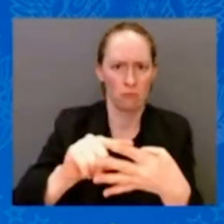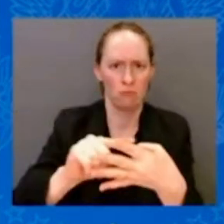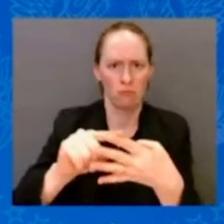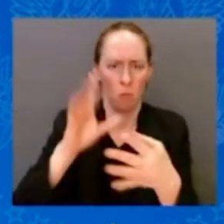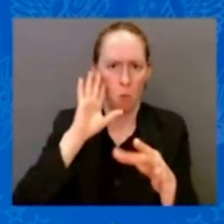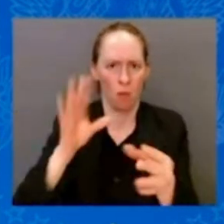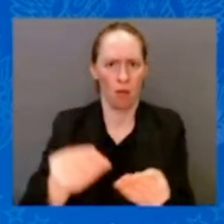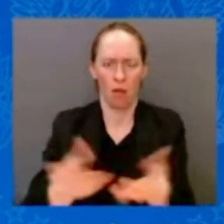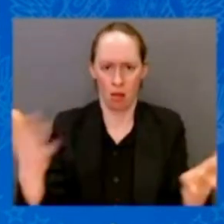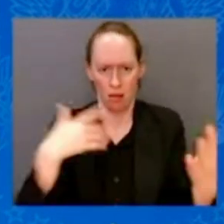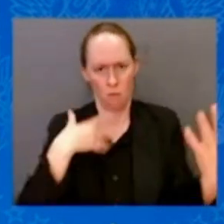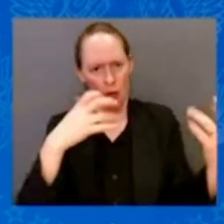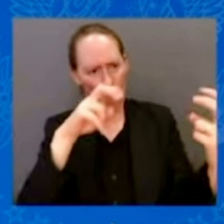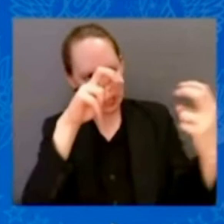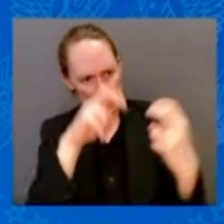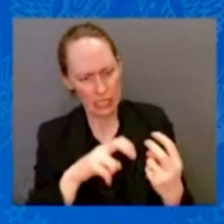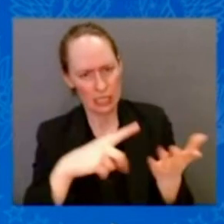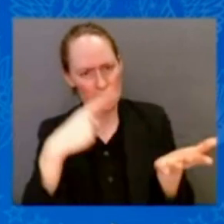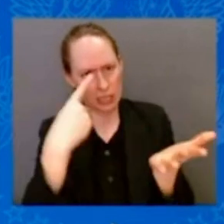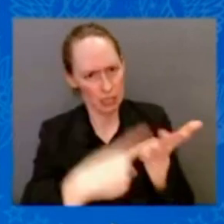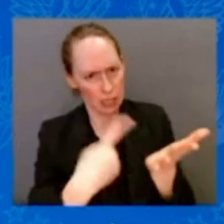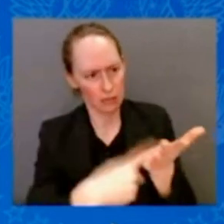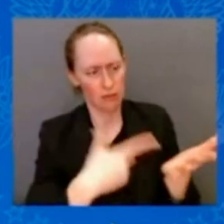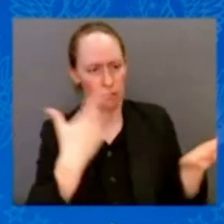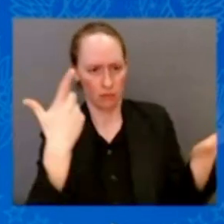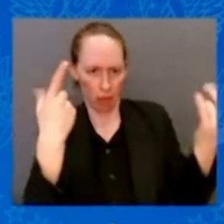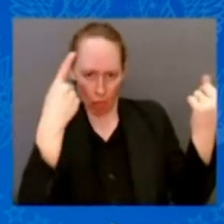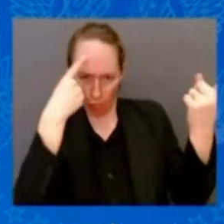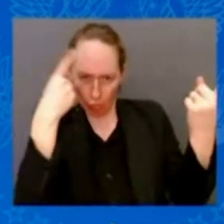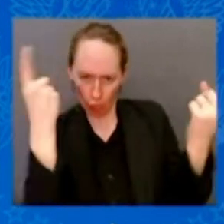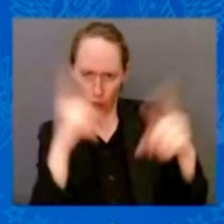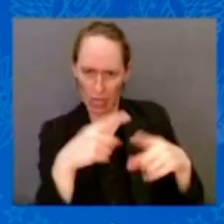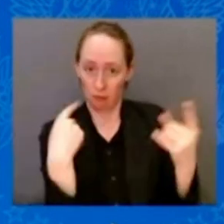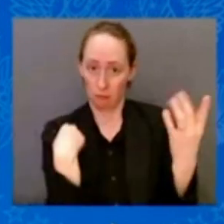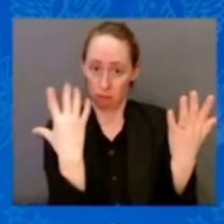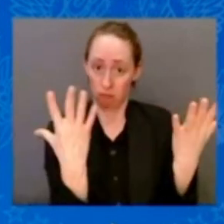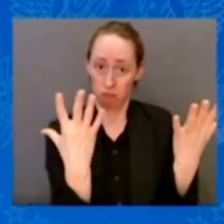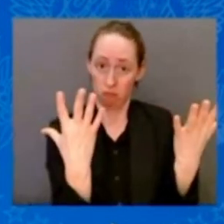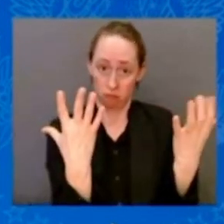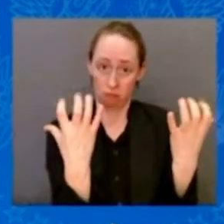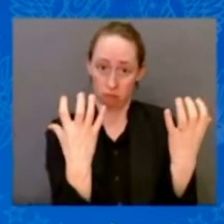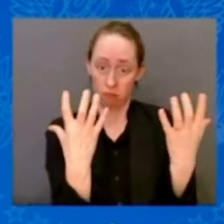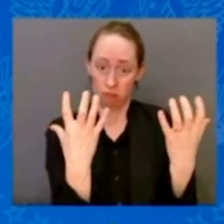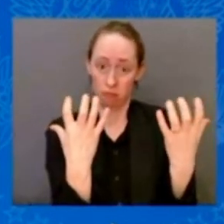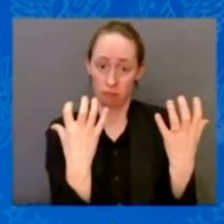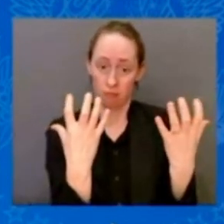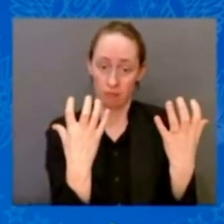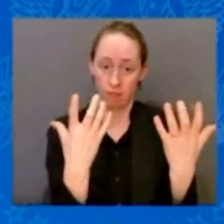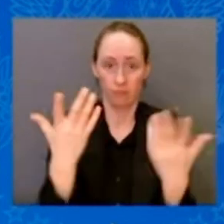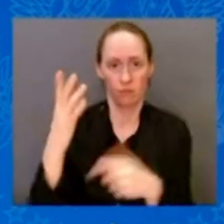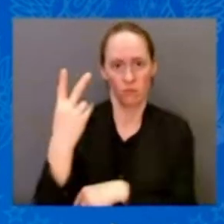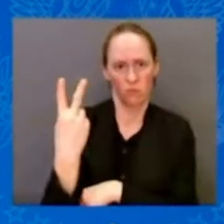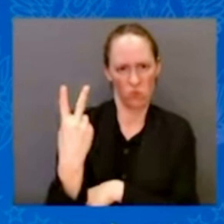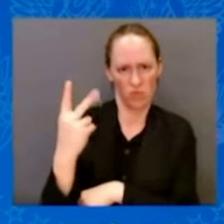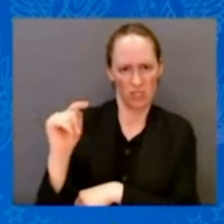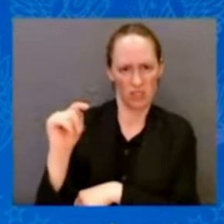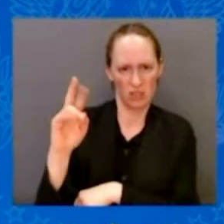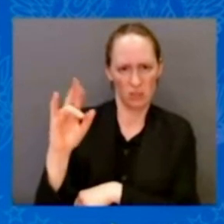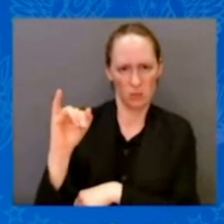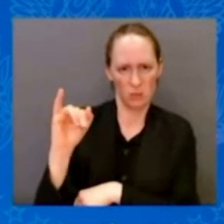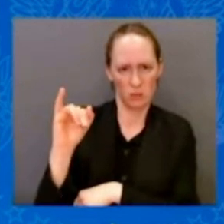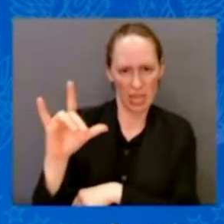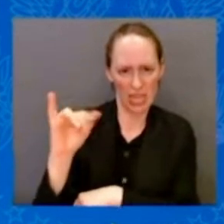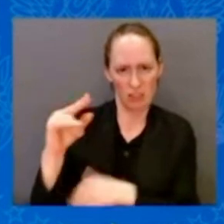When I put mine down, they're going to see I lowered the deficit this year by $2 trillion, in what I'm talking about. And, by the way,